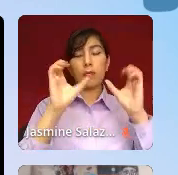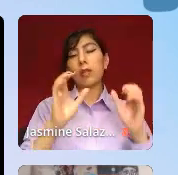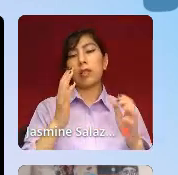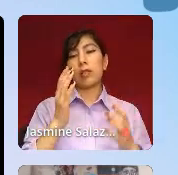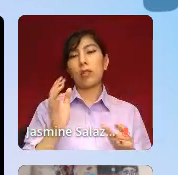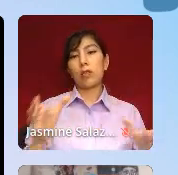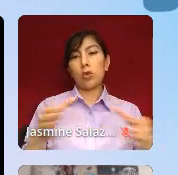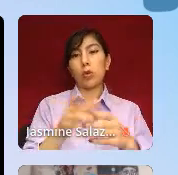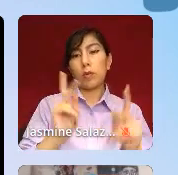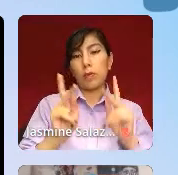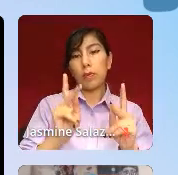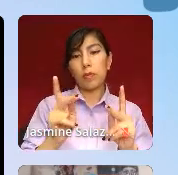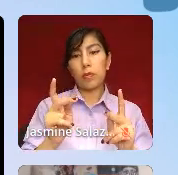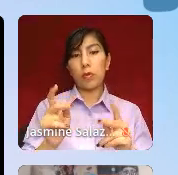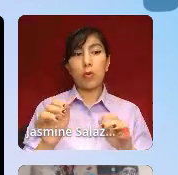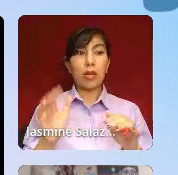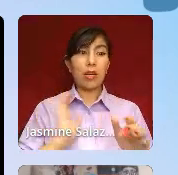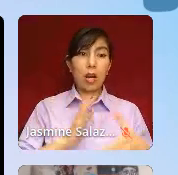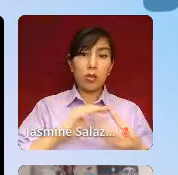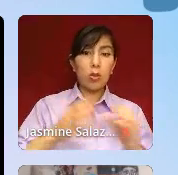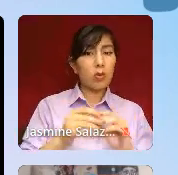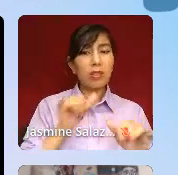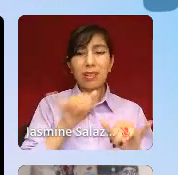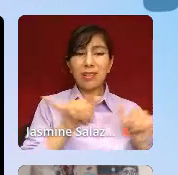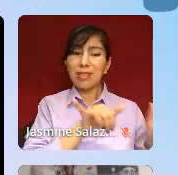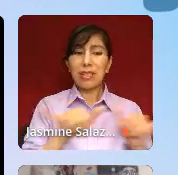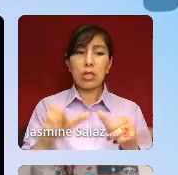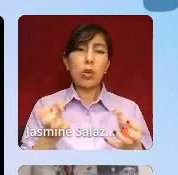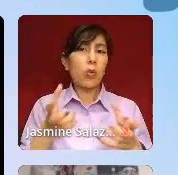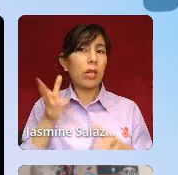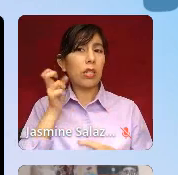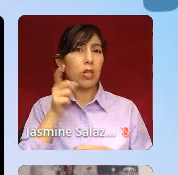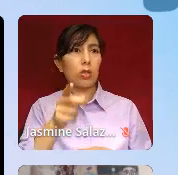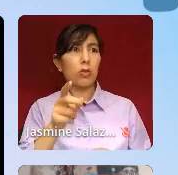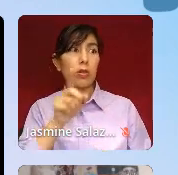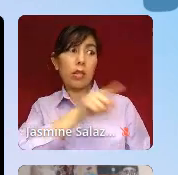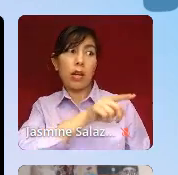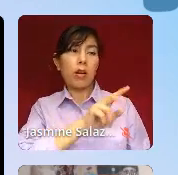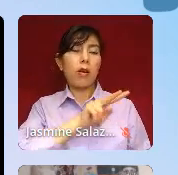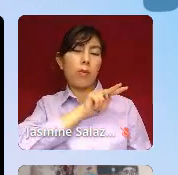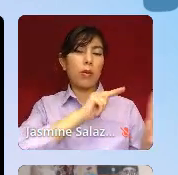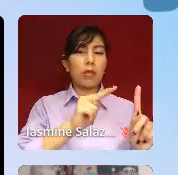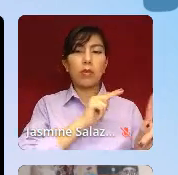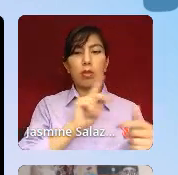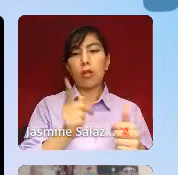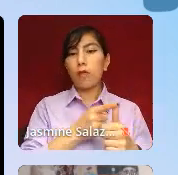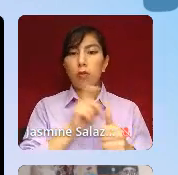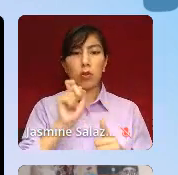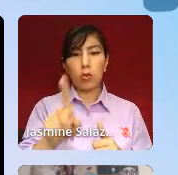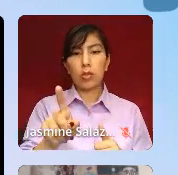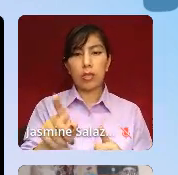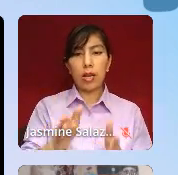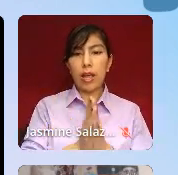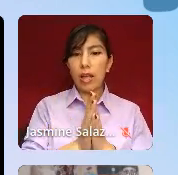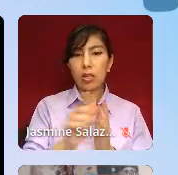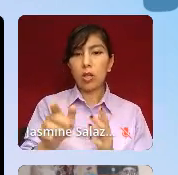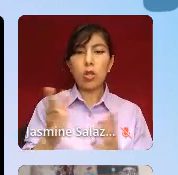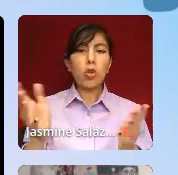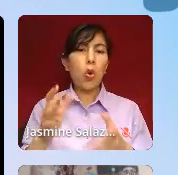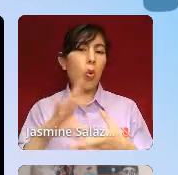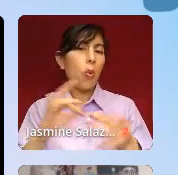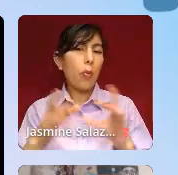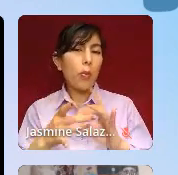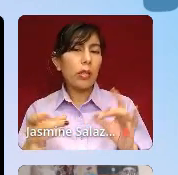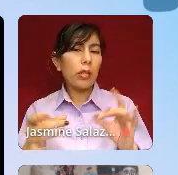we're not all the same, right? So I wanted you to hear other people's perspectives. So this question, the first question I asked everyone was, what messages did you hear about